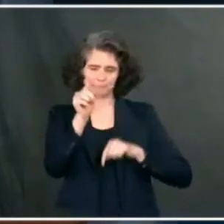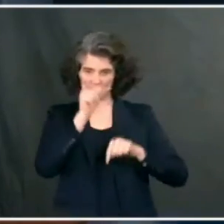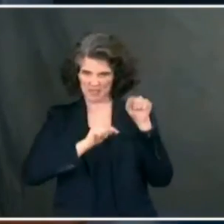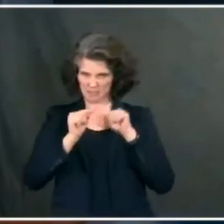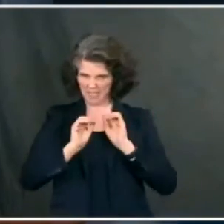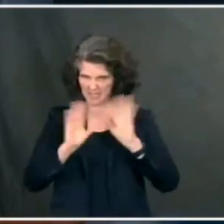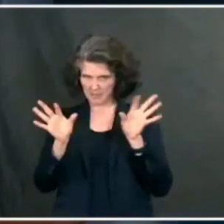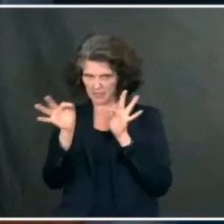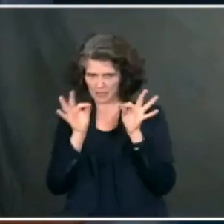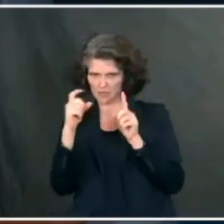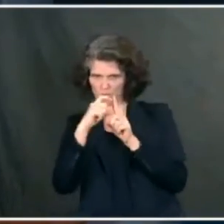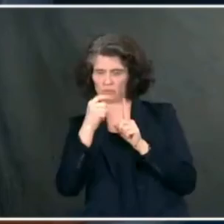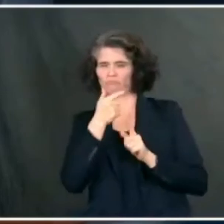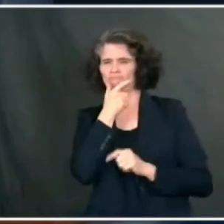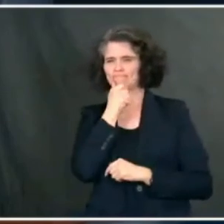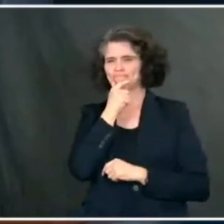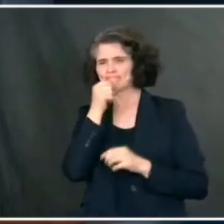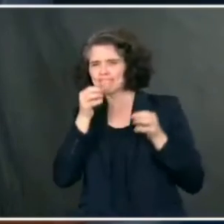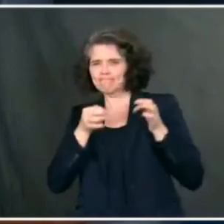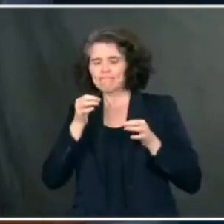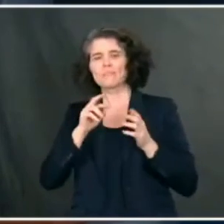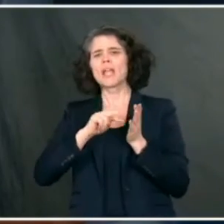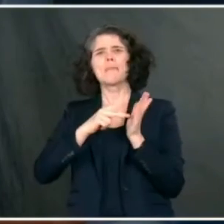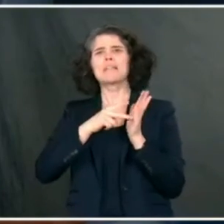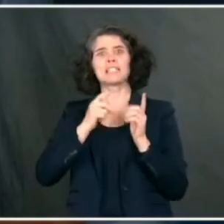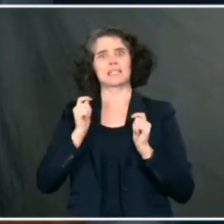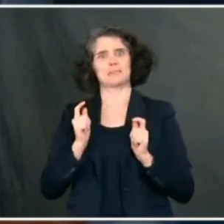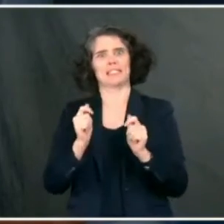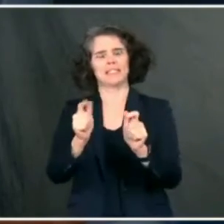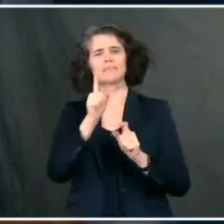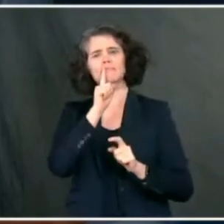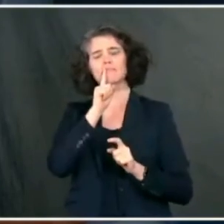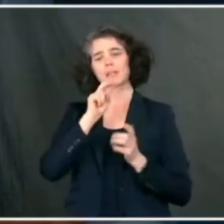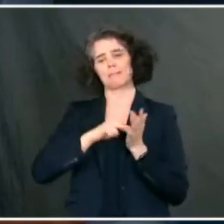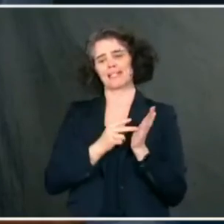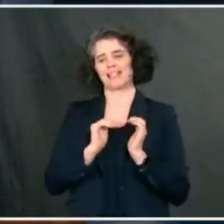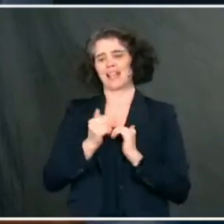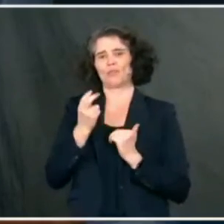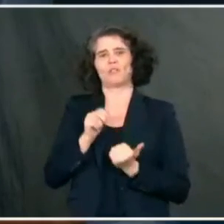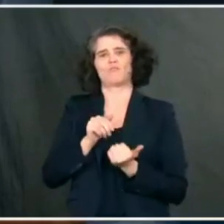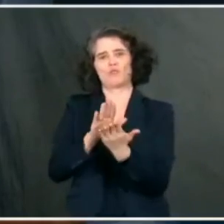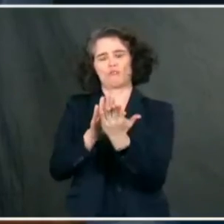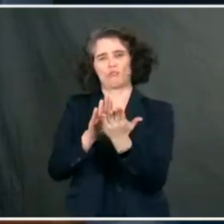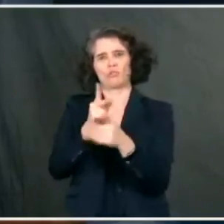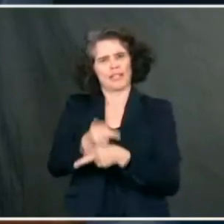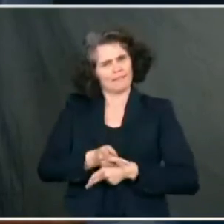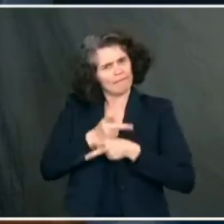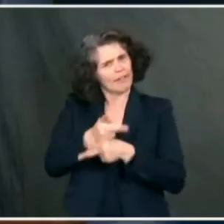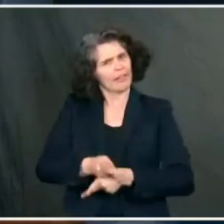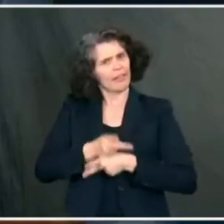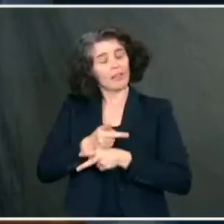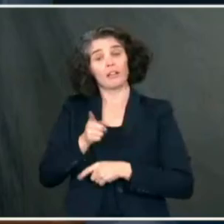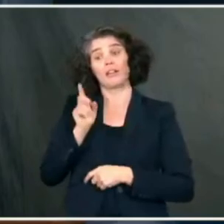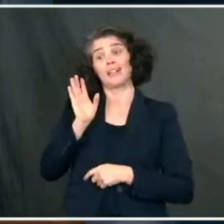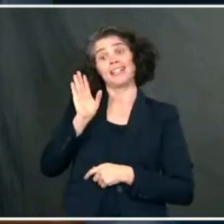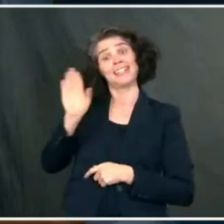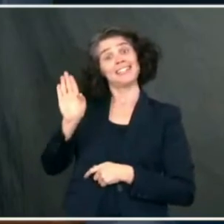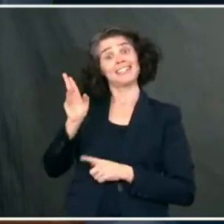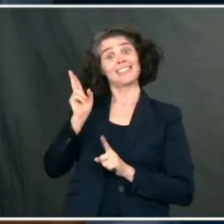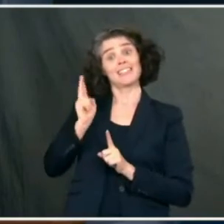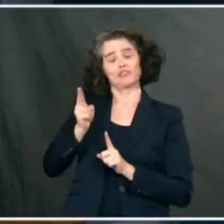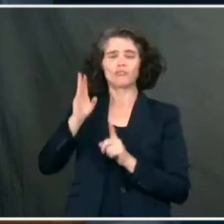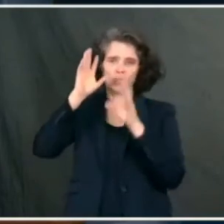just for clarity, is not meant to convey speed. It's just meant to convey how he approaches it. As you know, he has a long history on